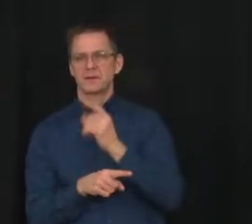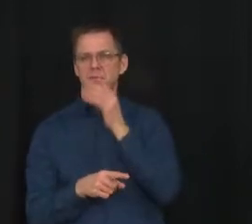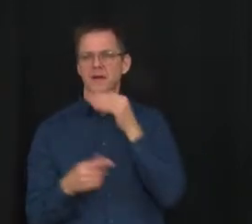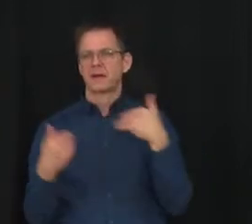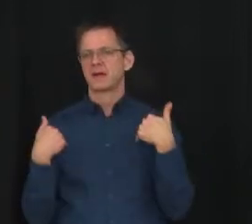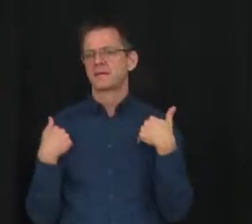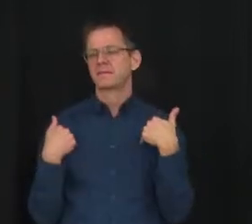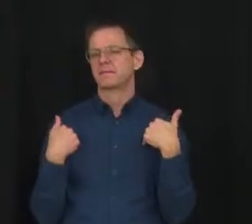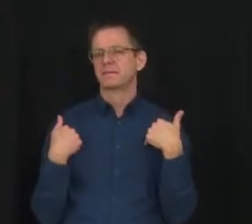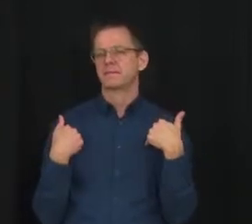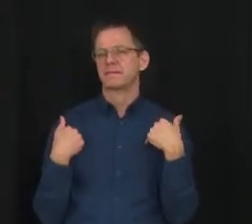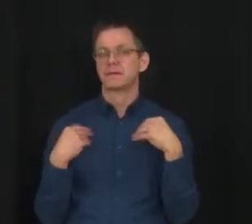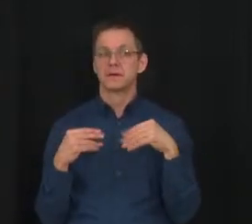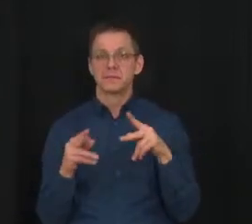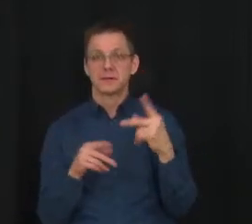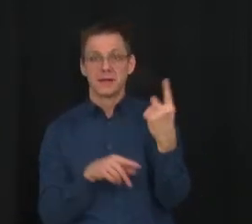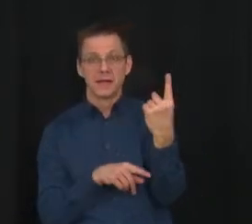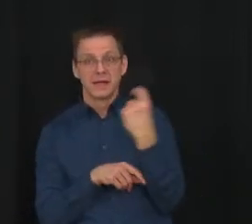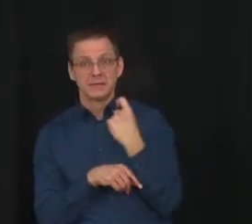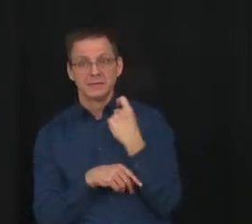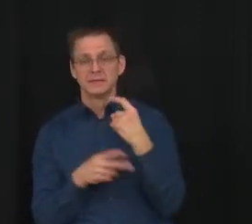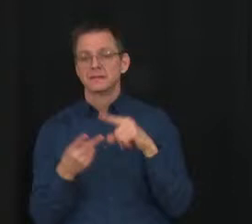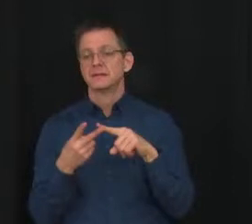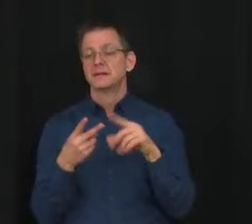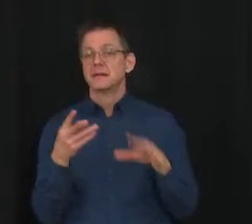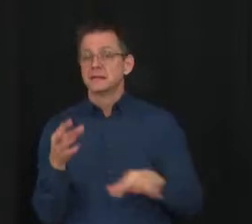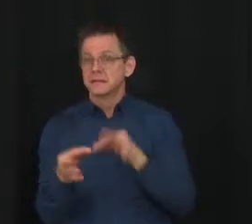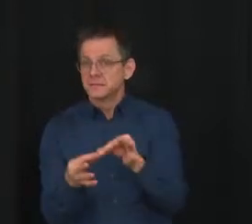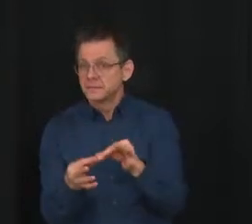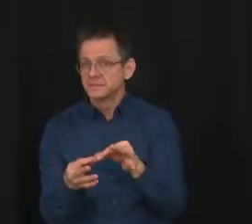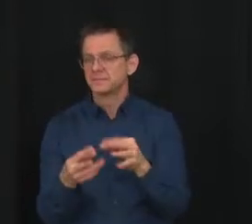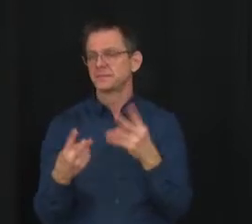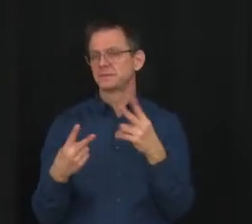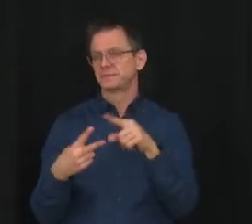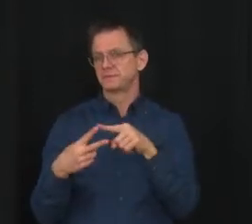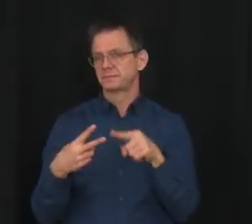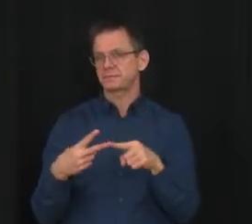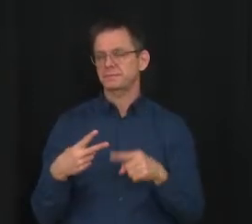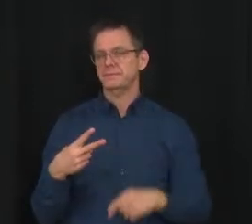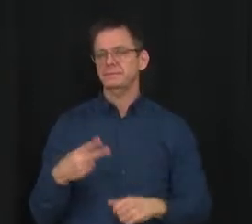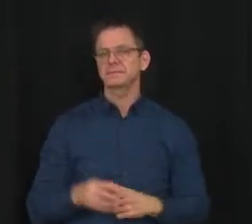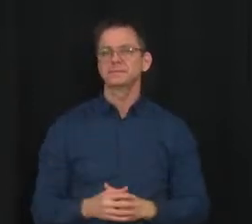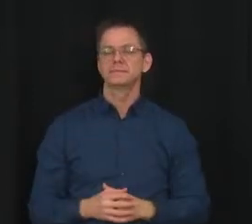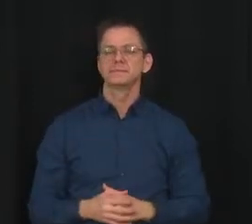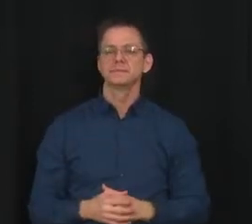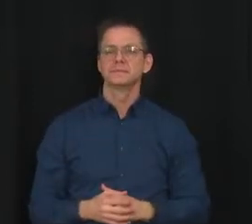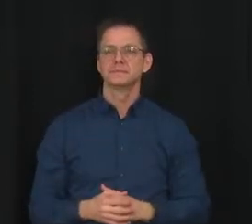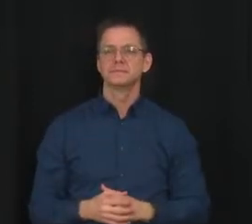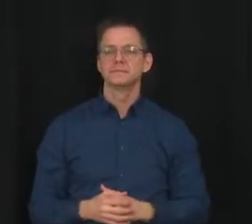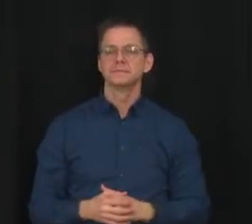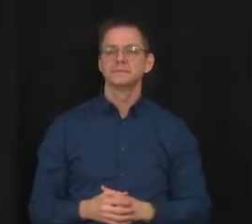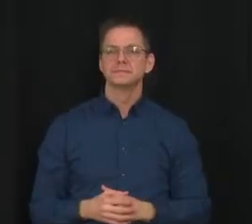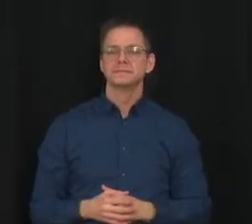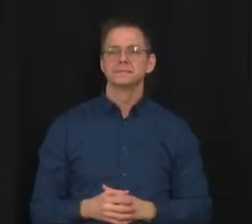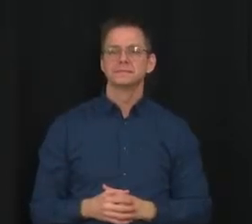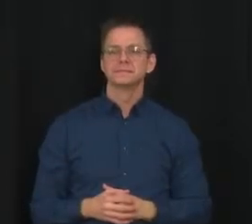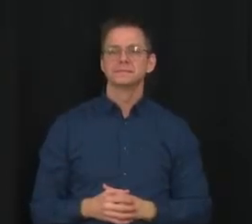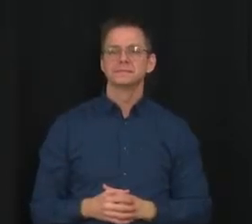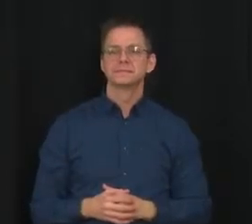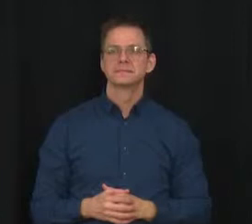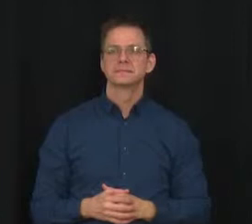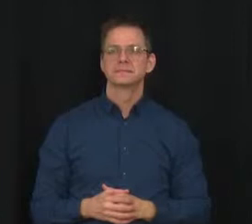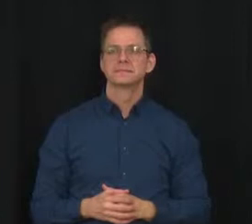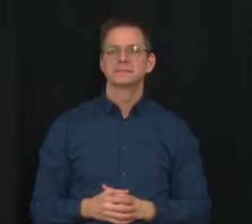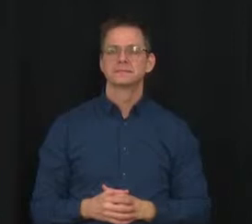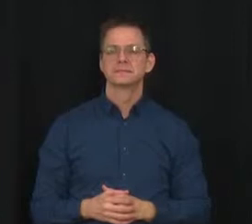a question and have a follow-up question. I ask that you please identify yourself and what media outlet you represent and who your question is for.